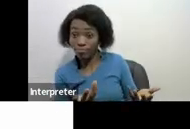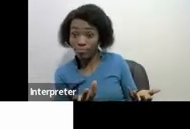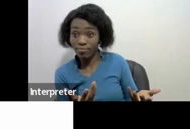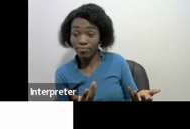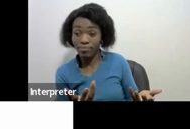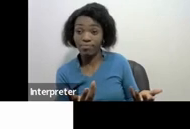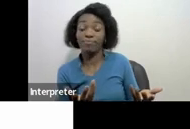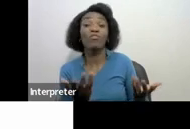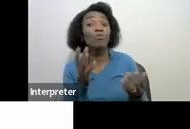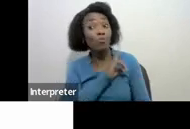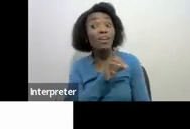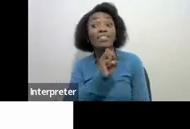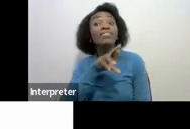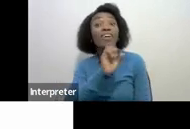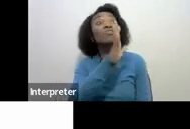because SERS will do that